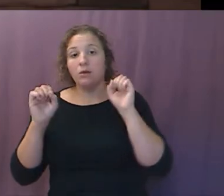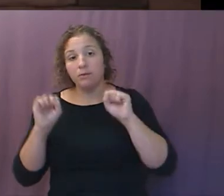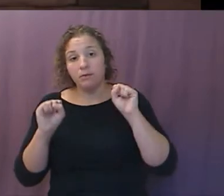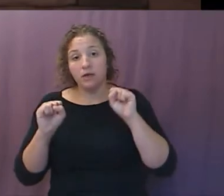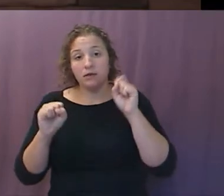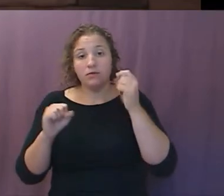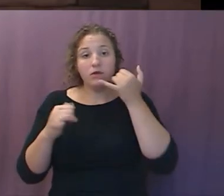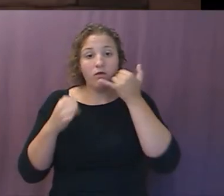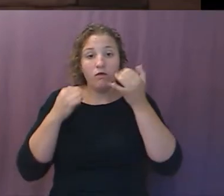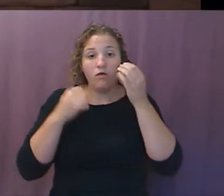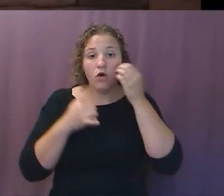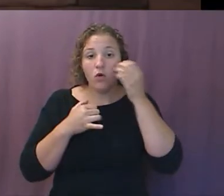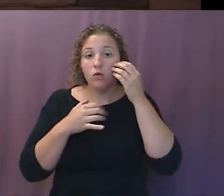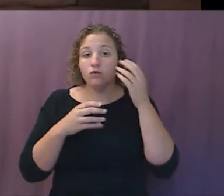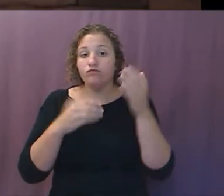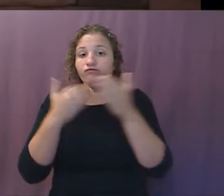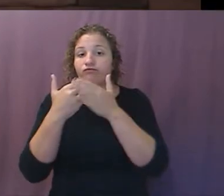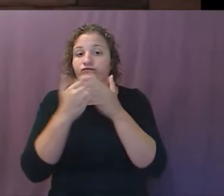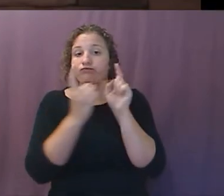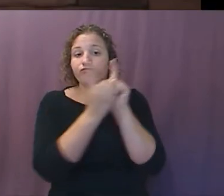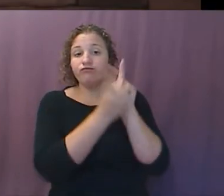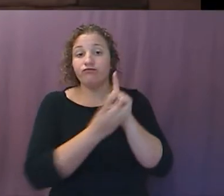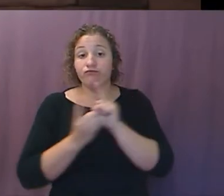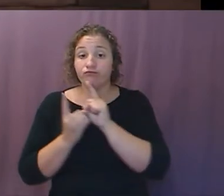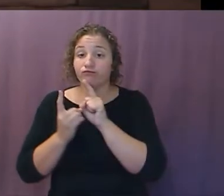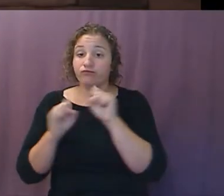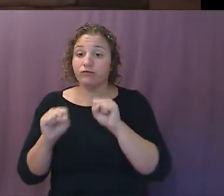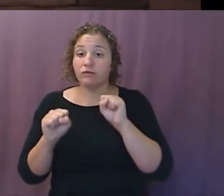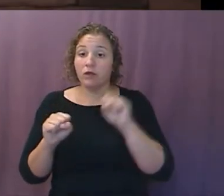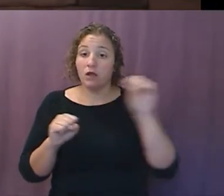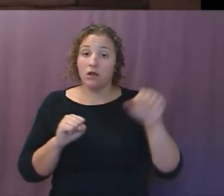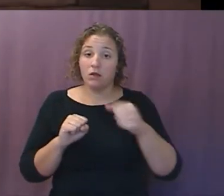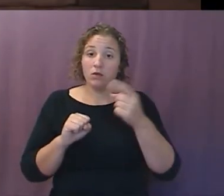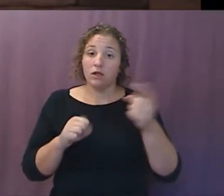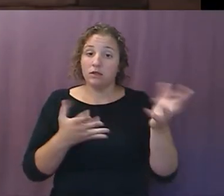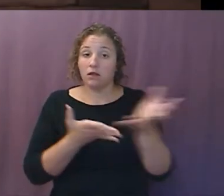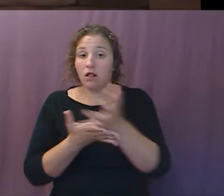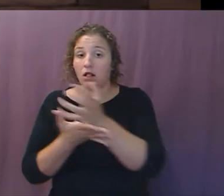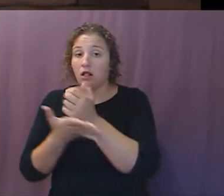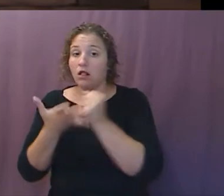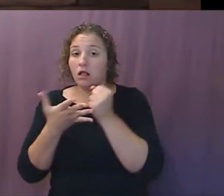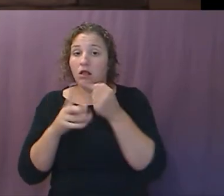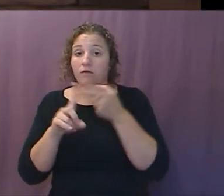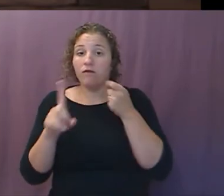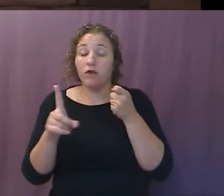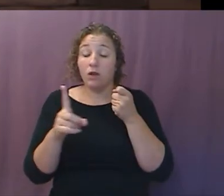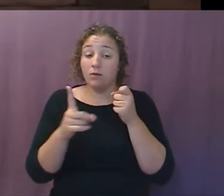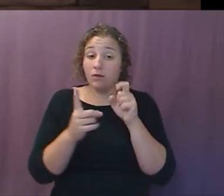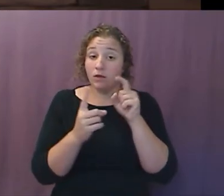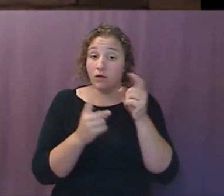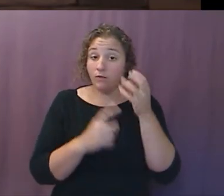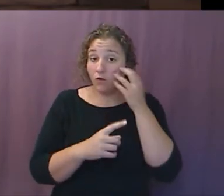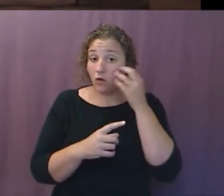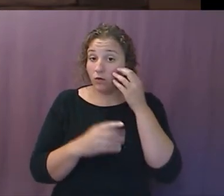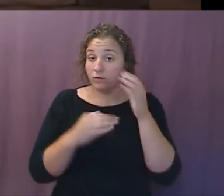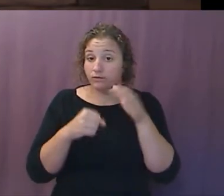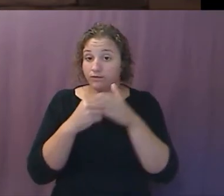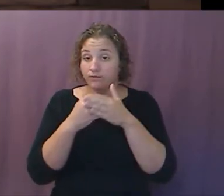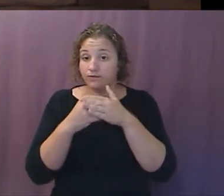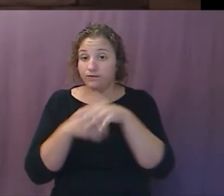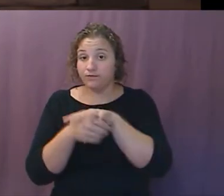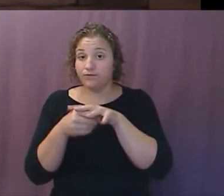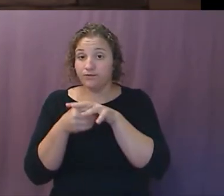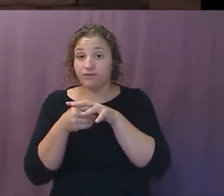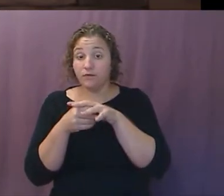have come in range of this person. The other would simply be just to take the keys collected from other phones around them and if they found to be having COVID, they